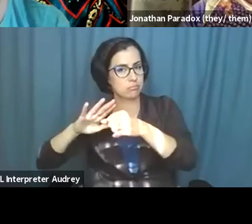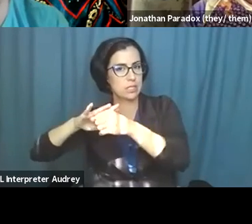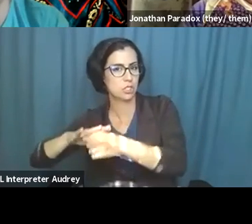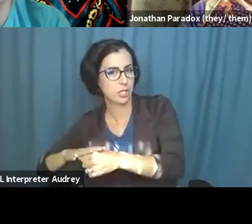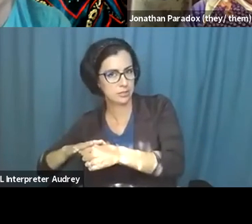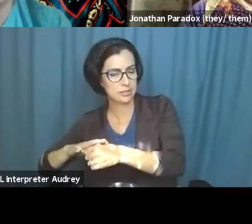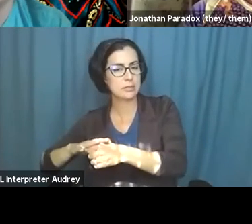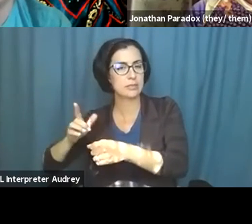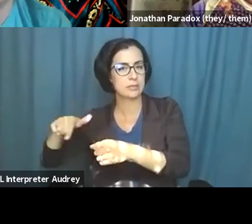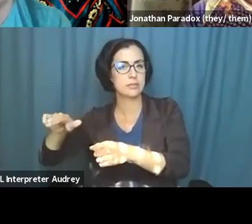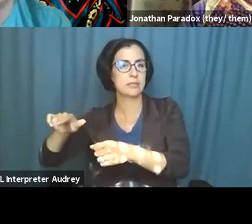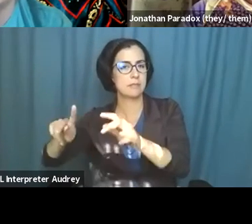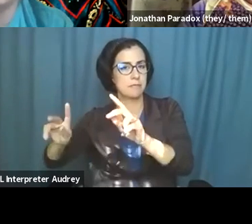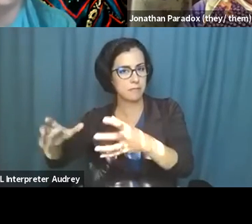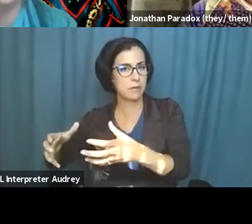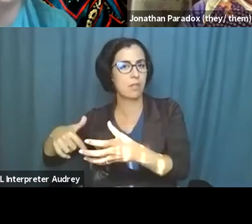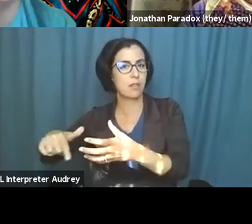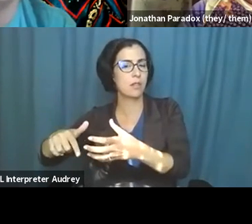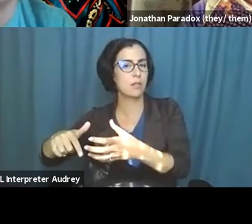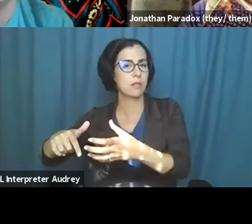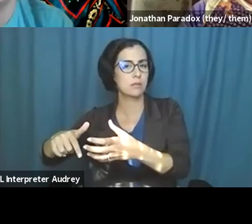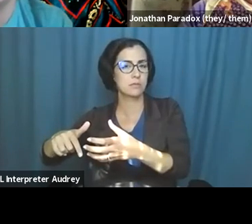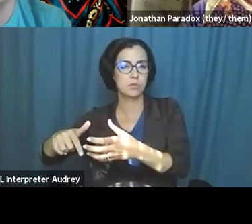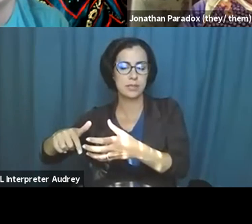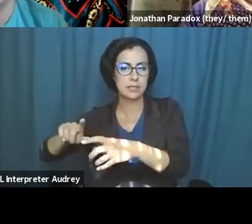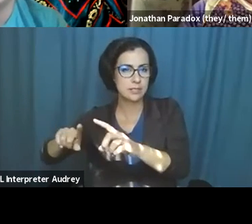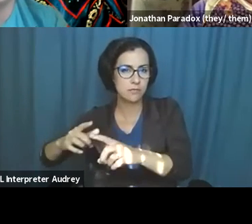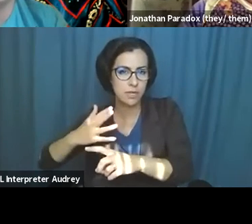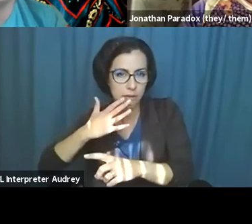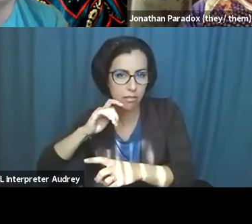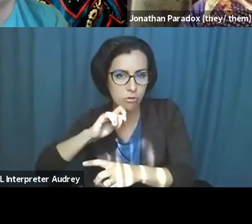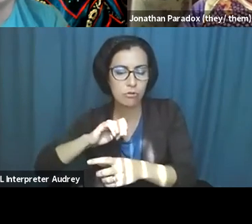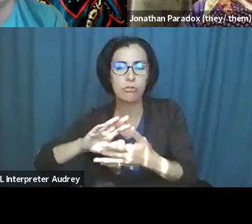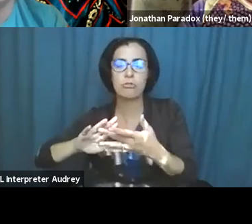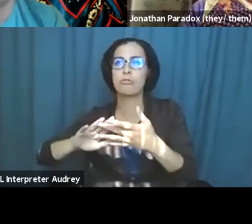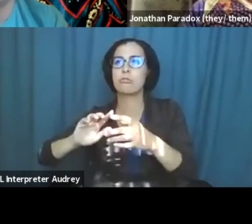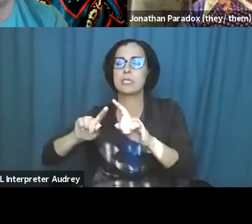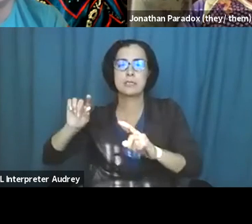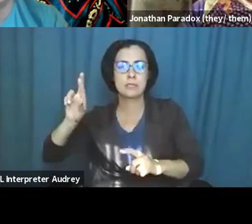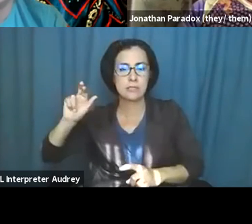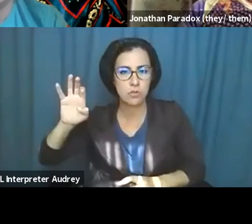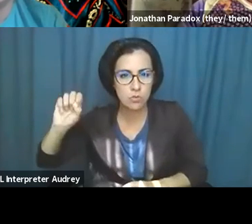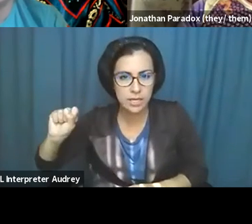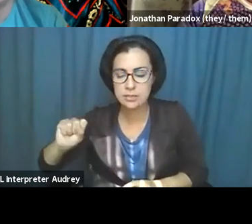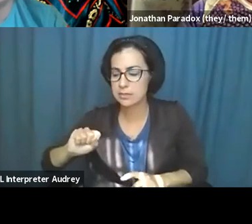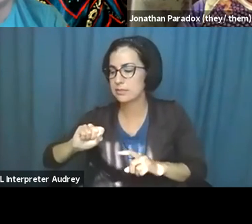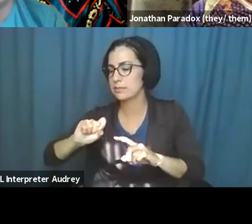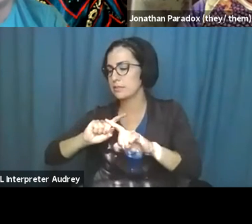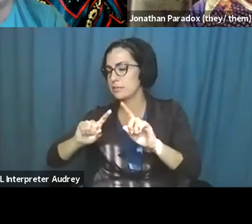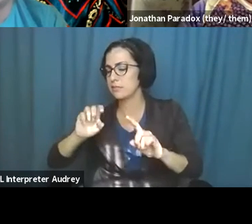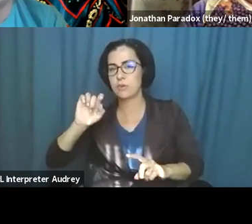people with marginalized, you know, colors and, um, races or ethnicities, um,